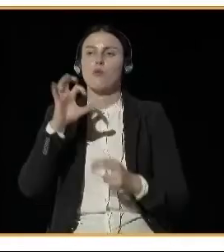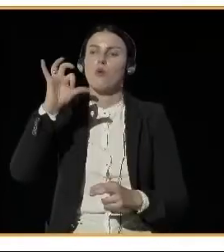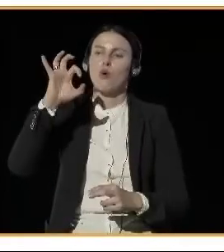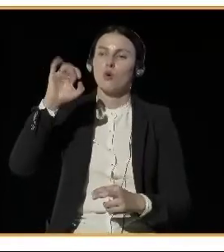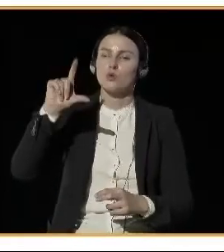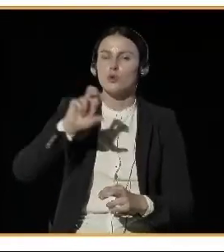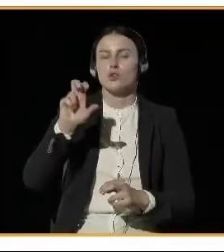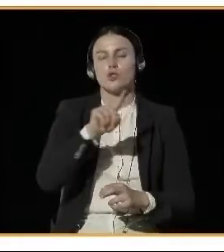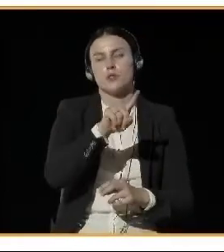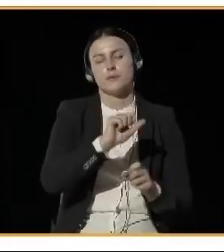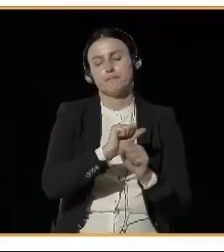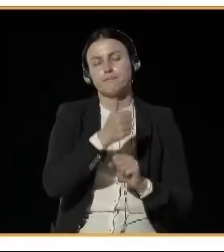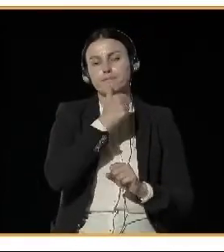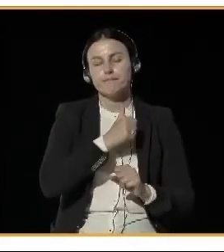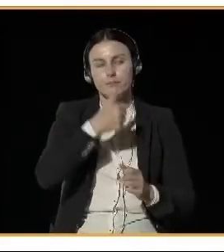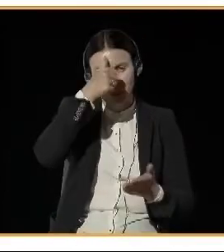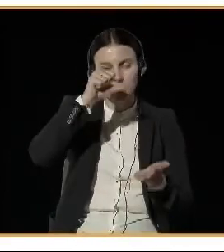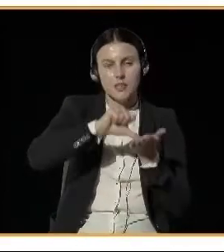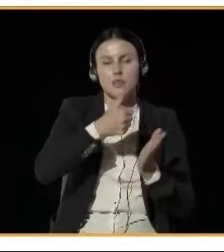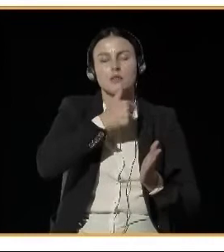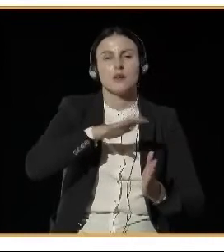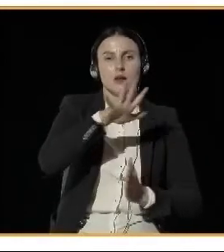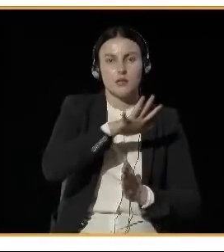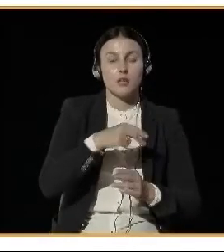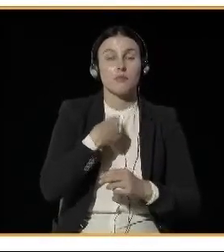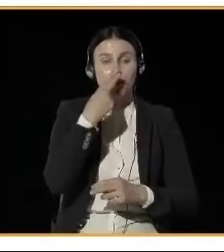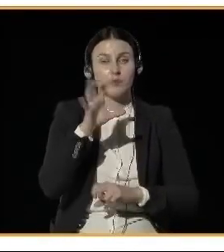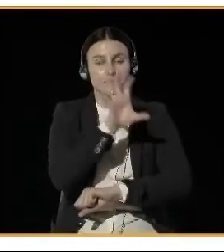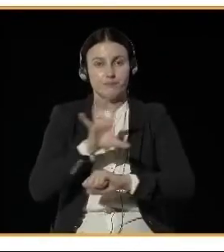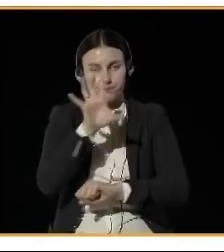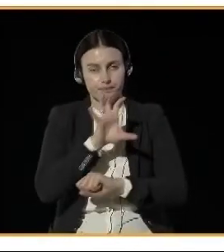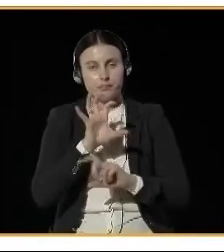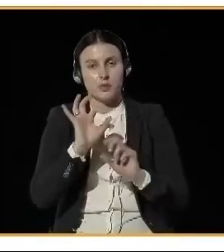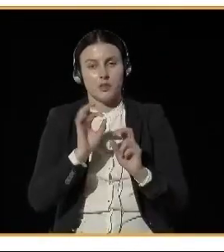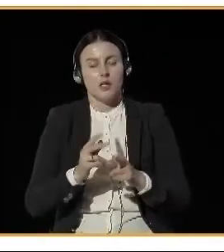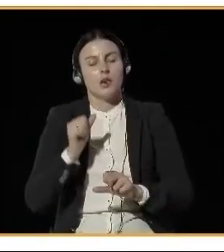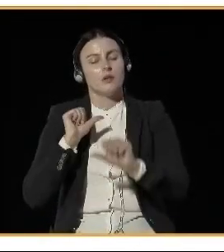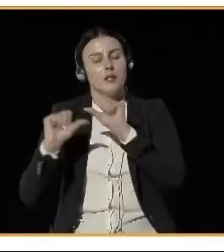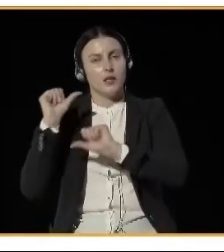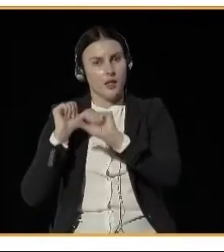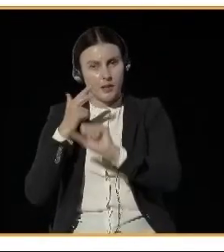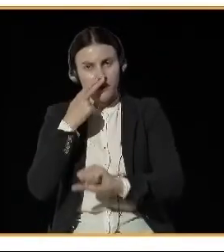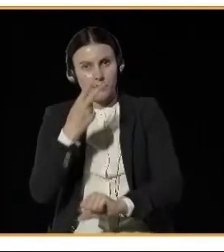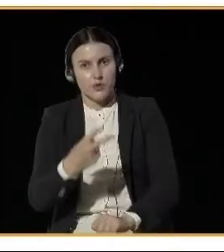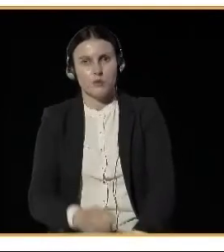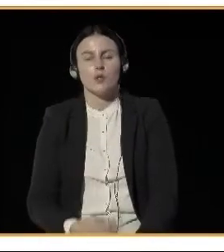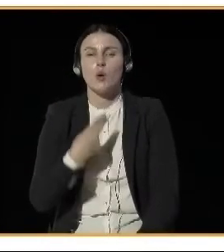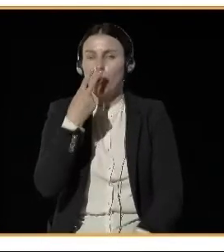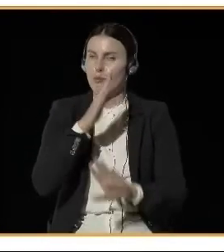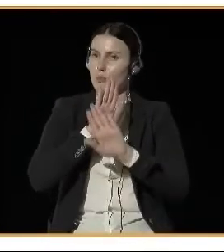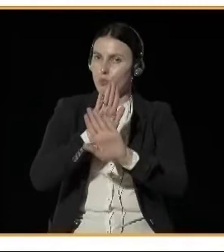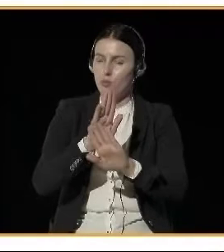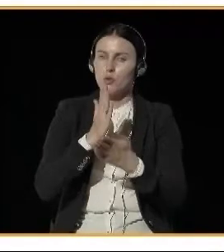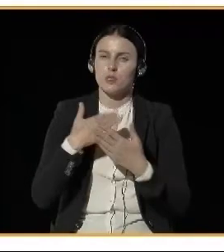applicable also to fighting the domestic solid fuel combustion. Next slide.